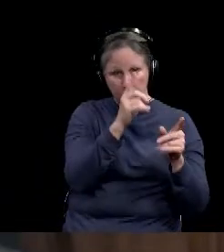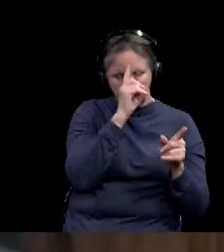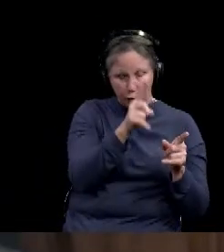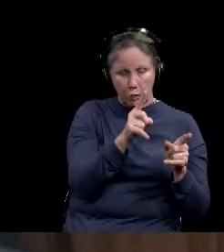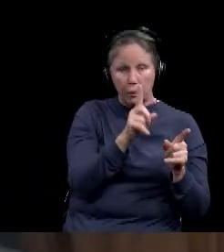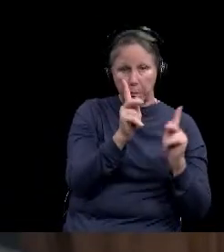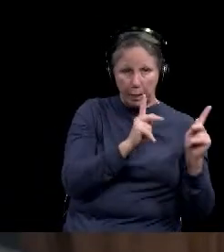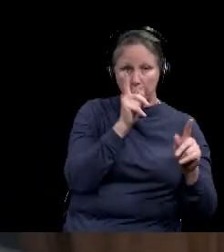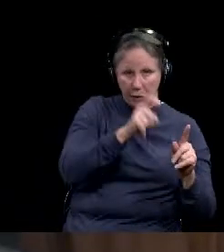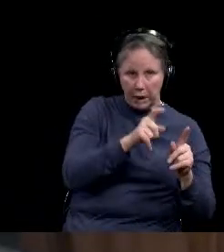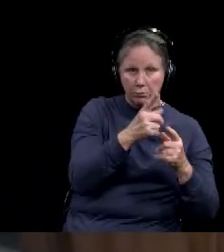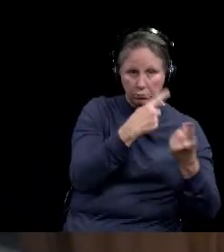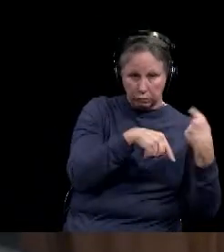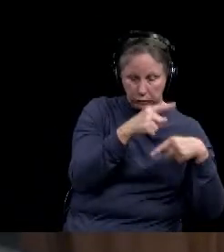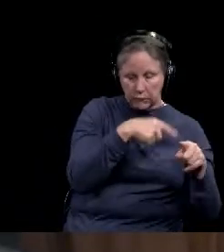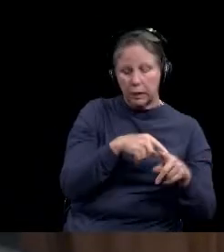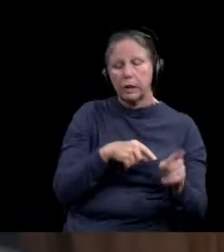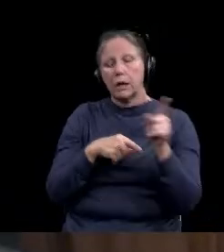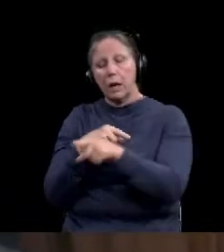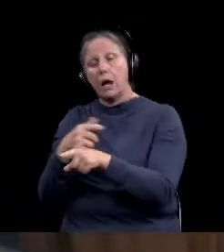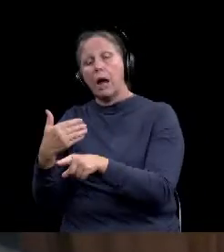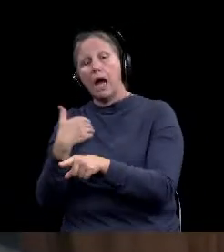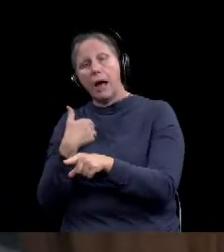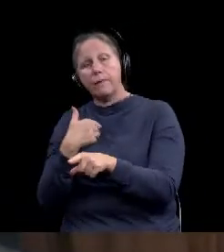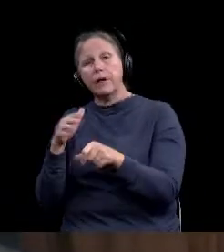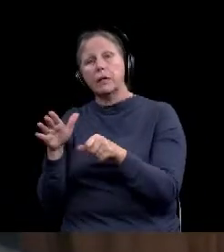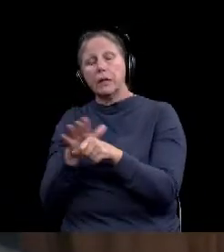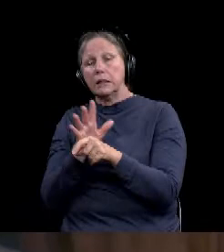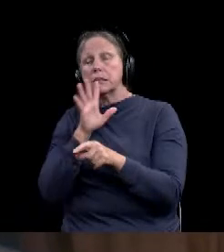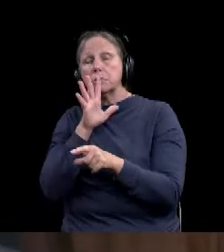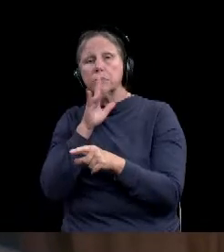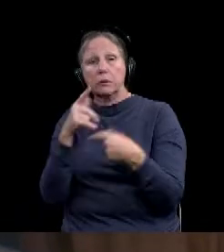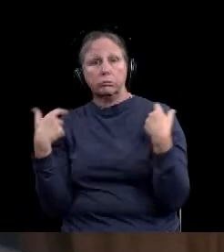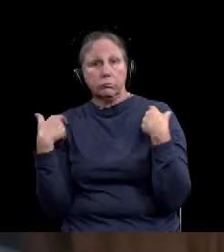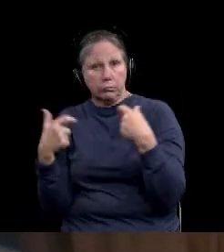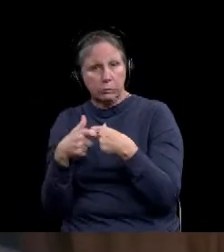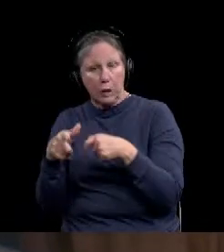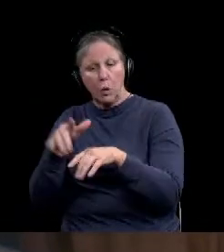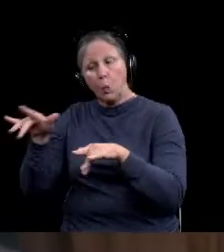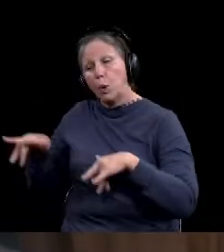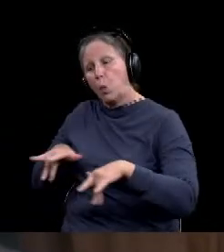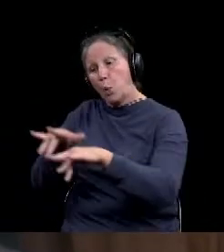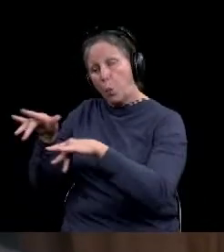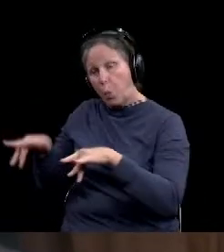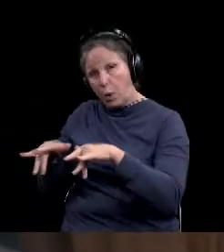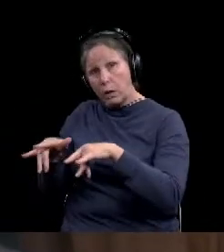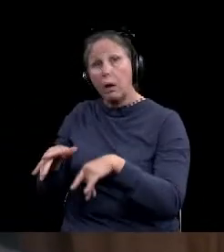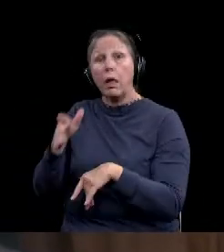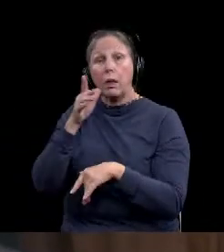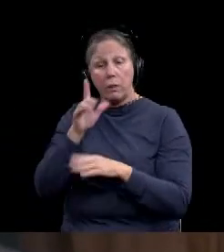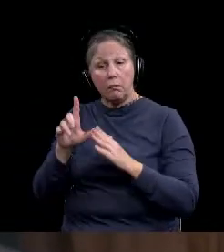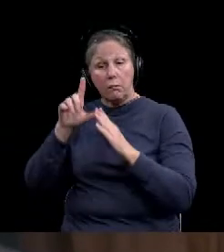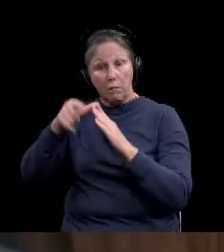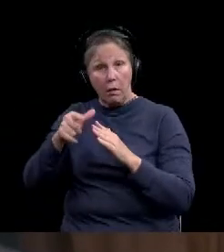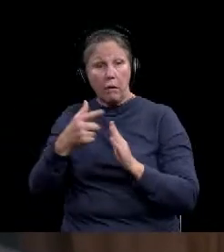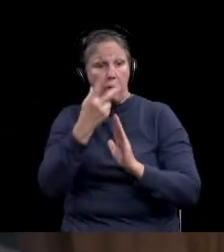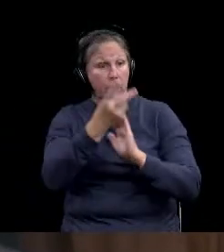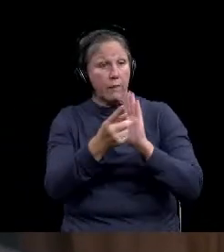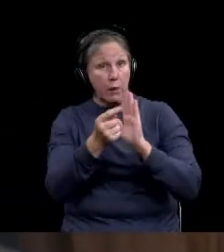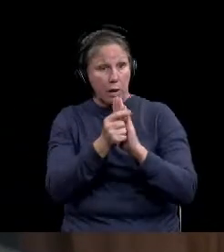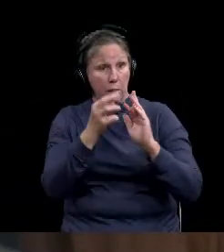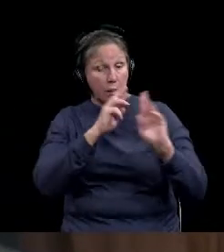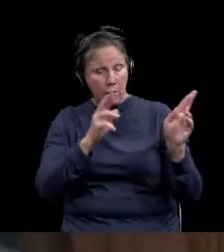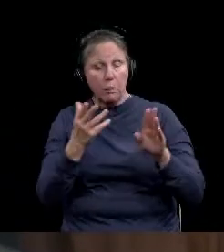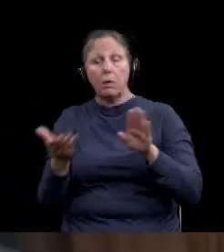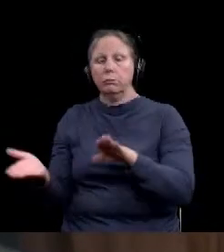people who need those. We also have a full Spanish interpretation being recorded that will be laid on top of the video of this following